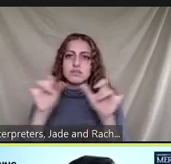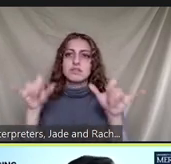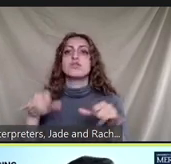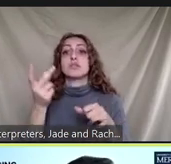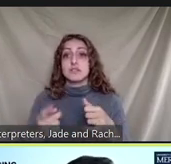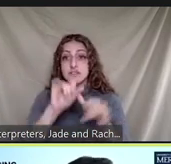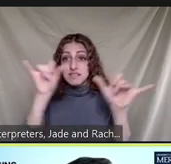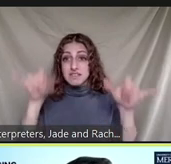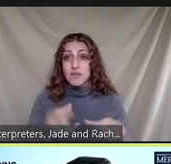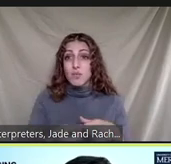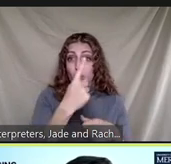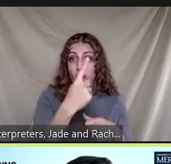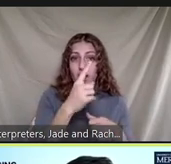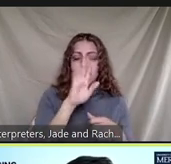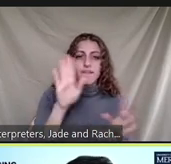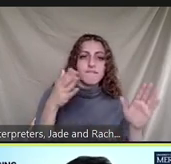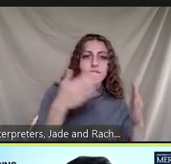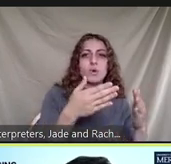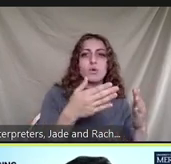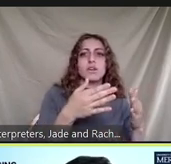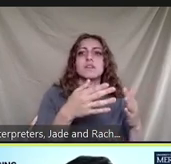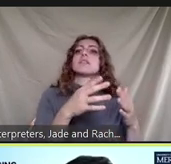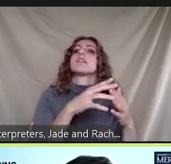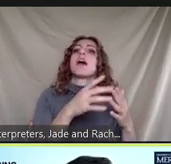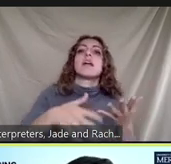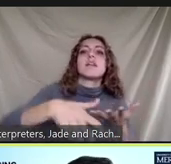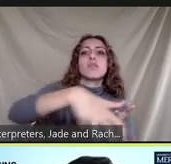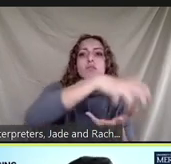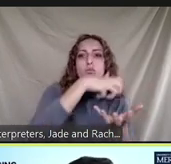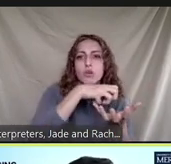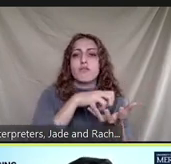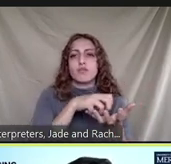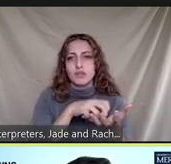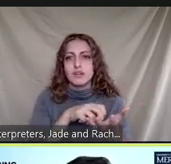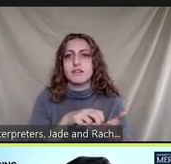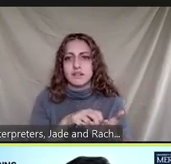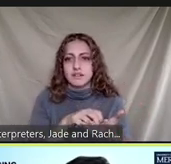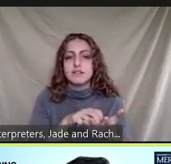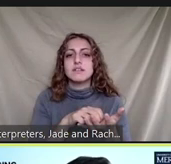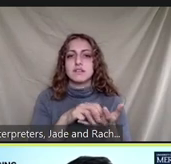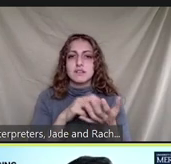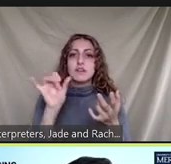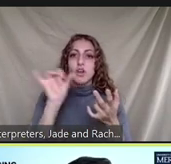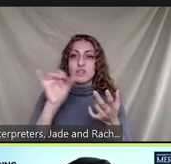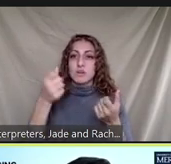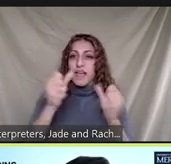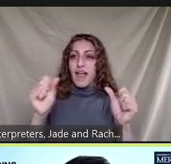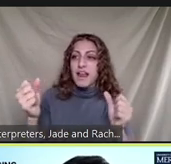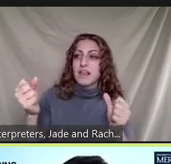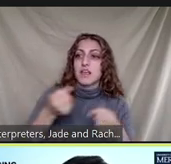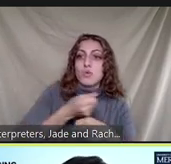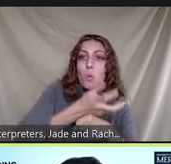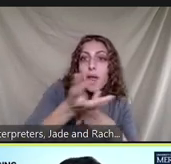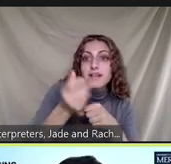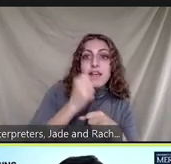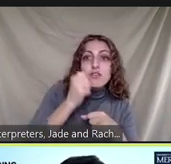material recovery facility and composting facility to treat any incoming daily waste and